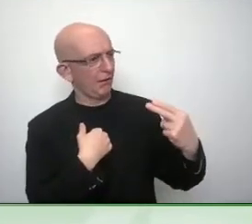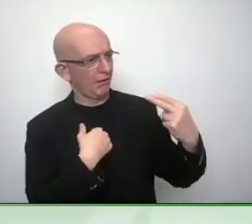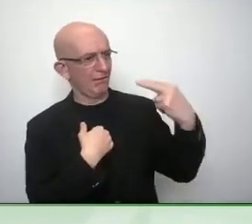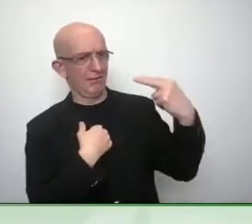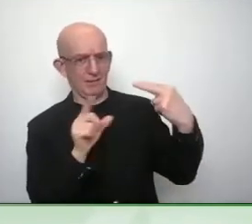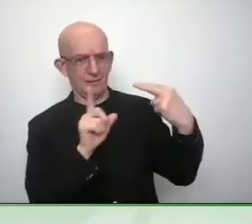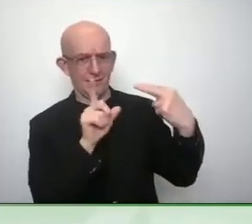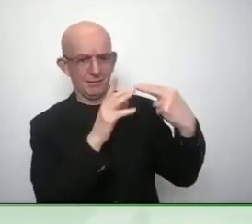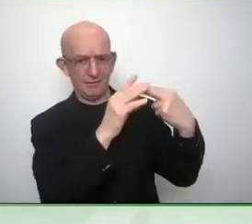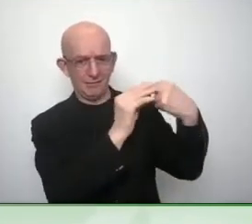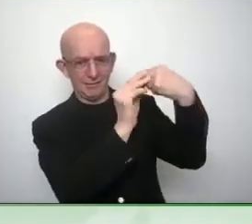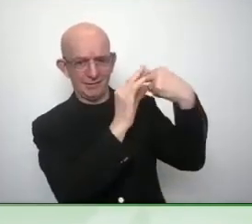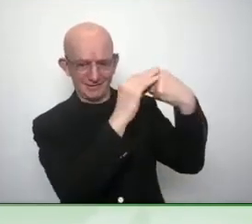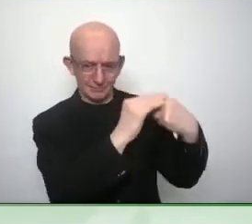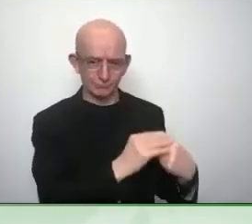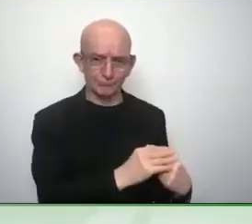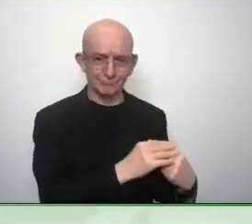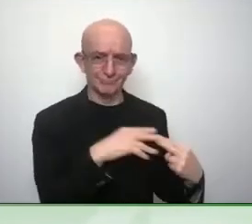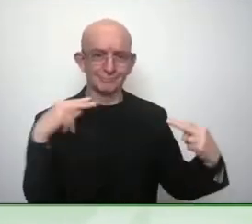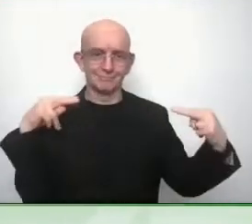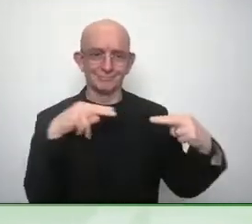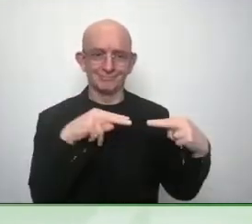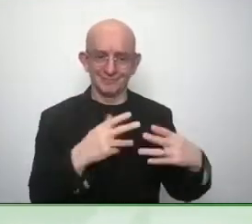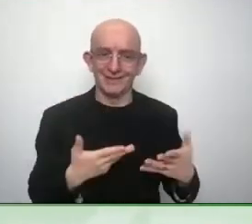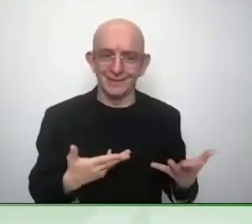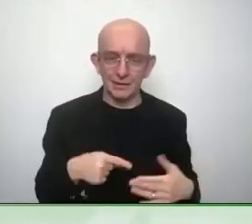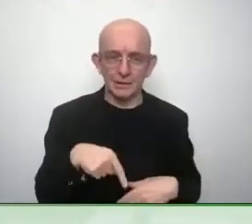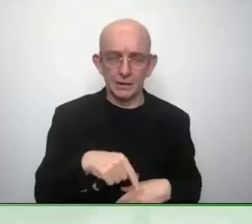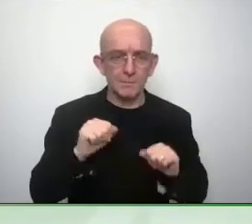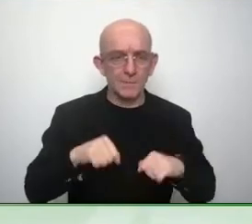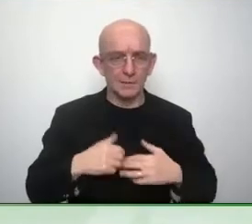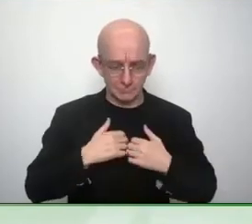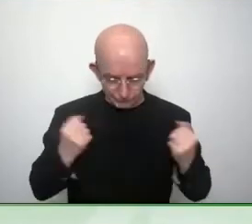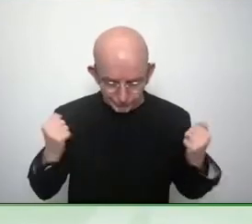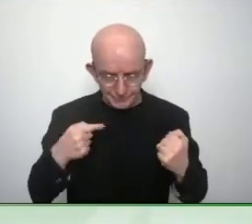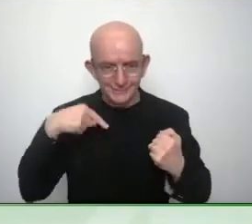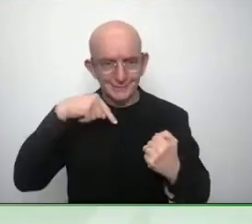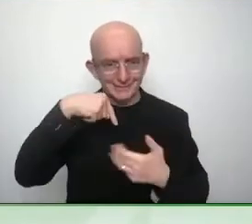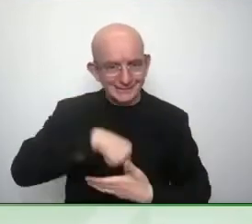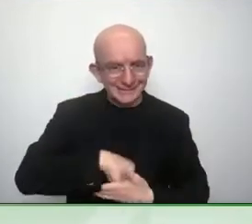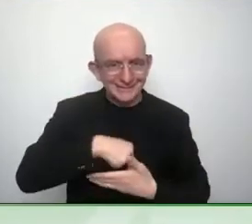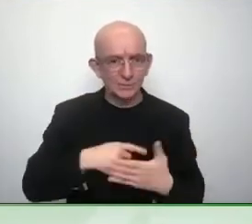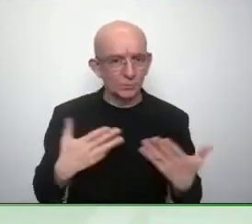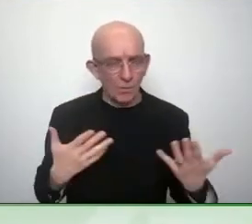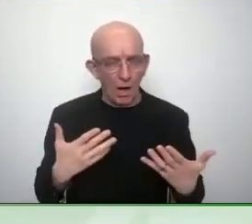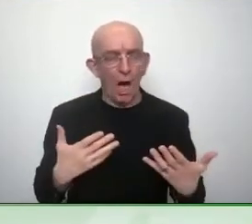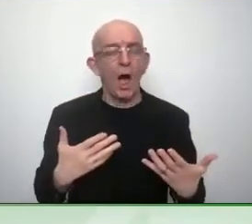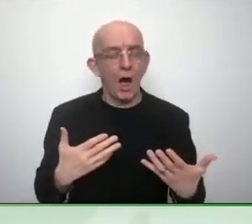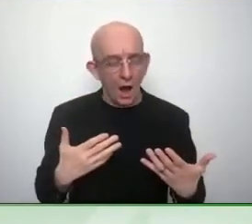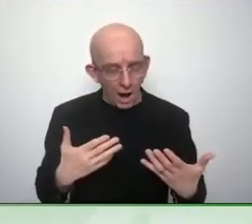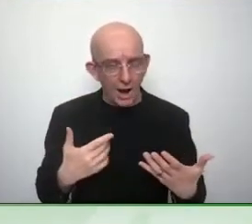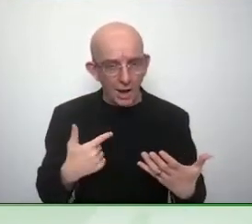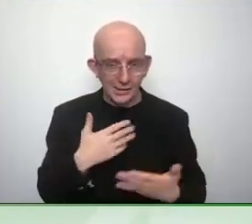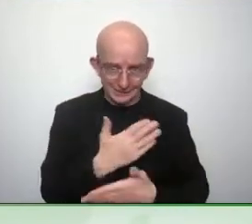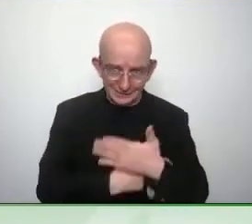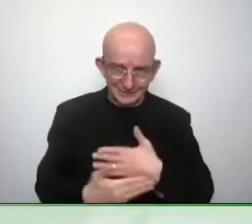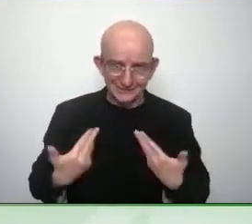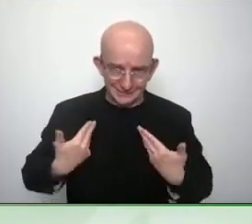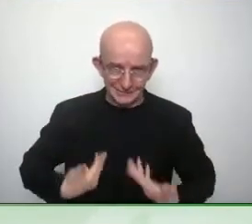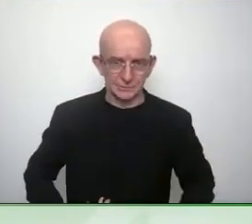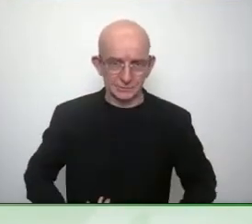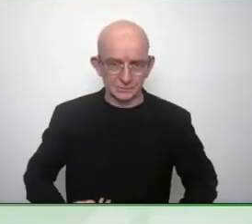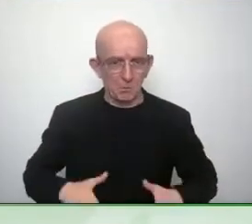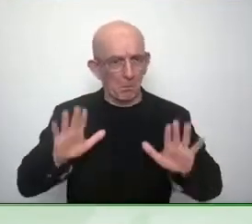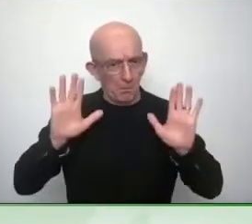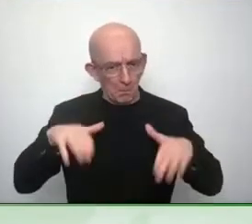look like if we really could come out with pride and talk about our lived experiences do y'all look at me and say wow her